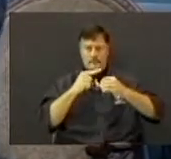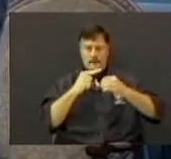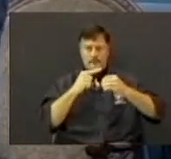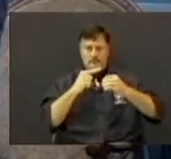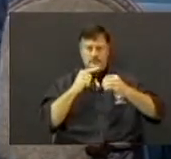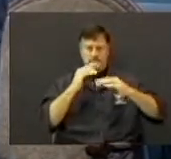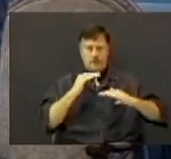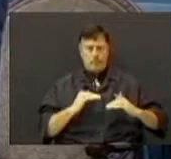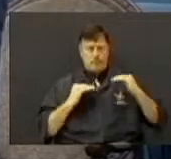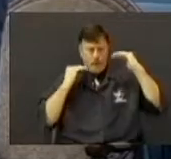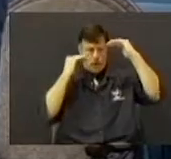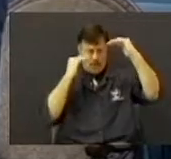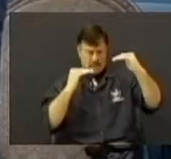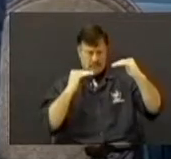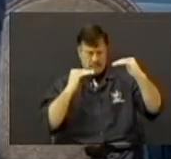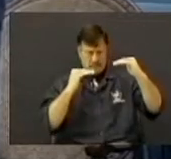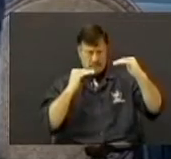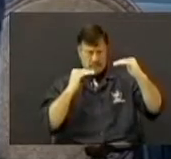service